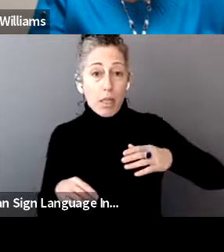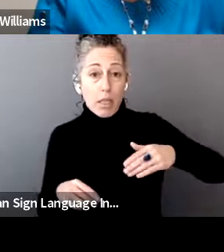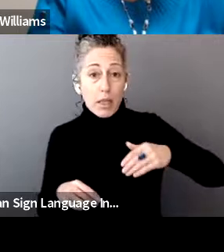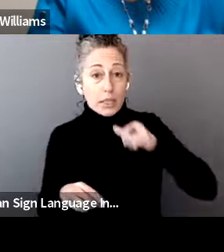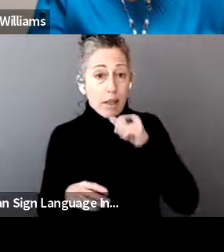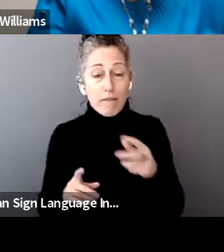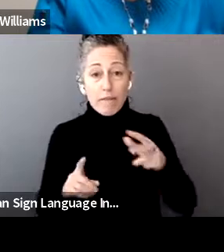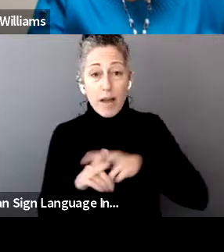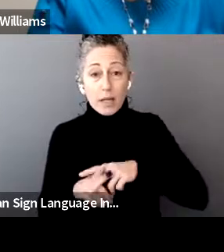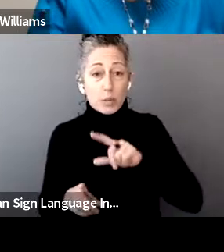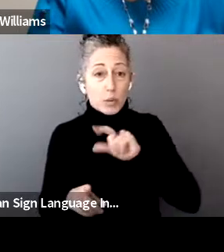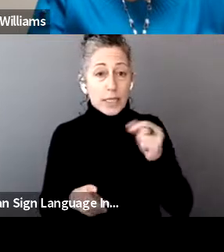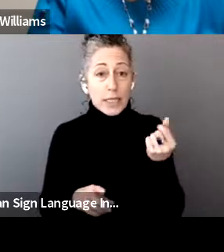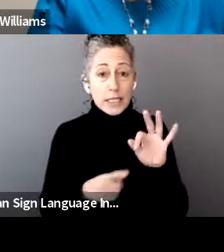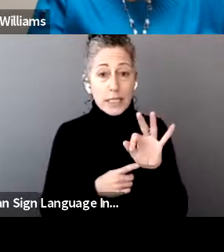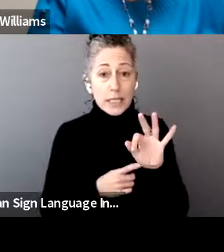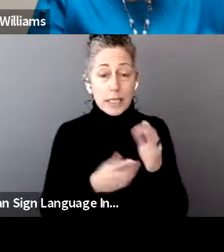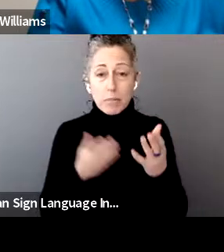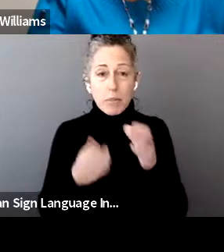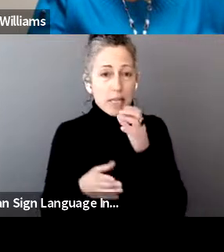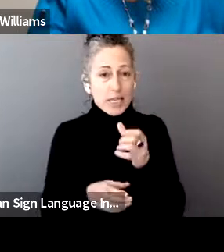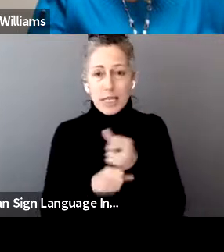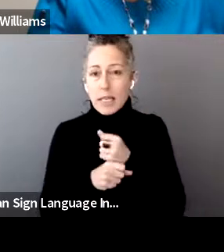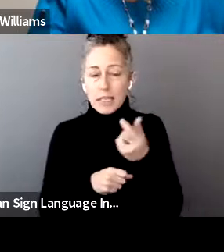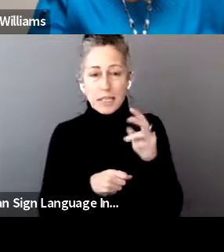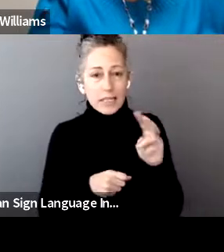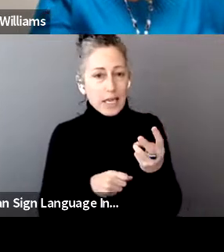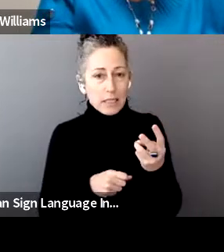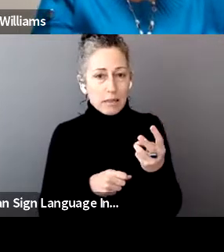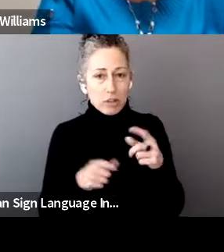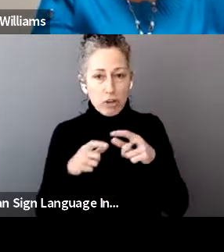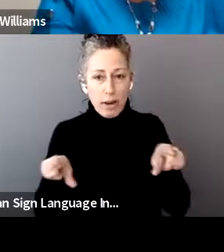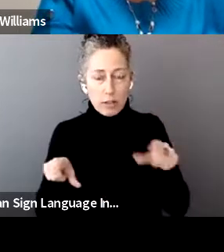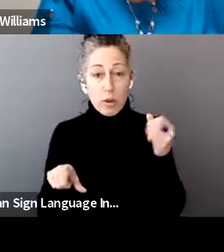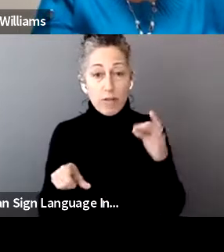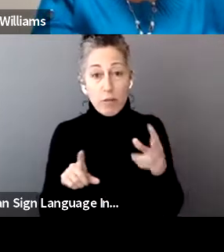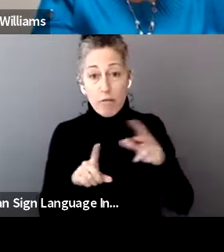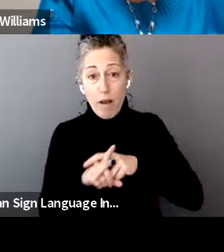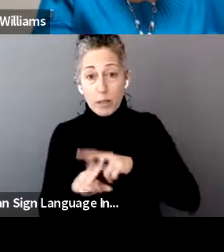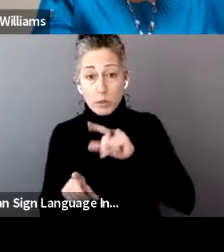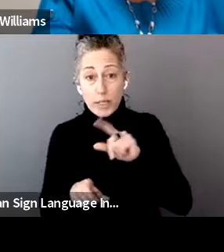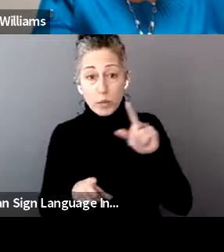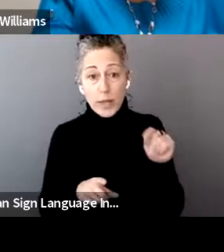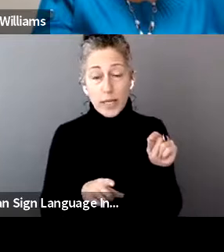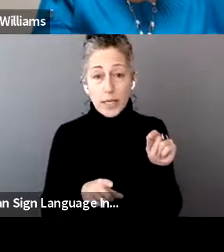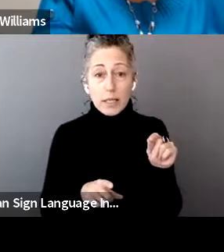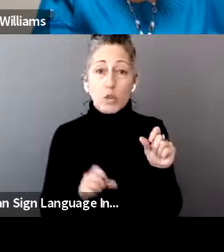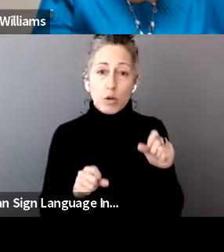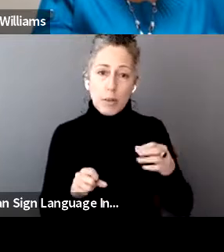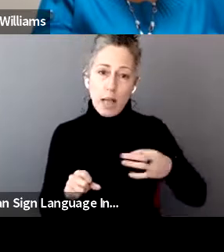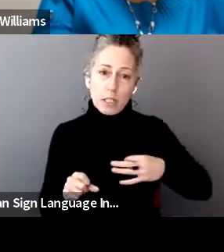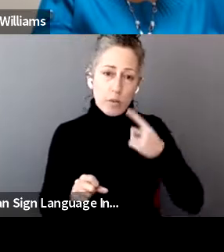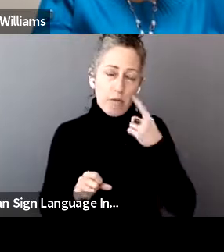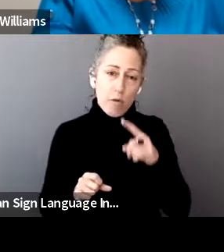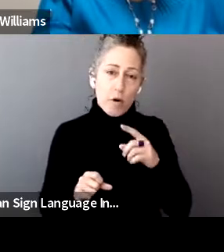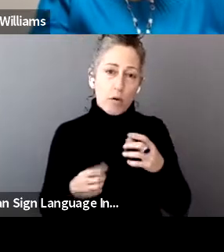may have not received the second stimulus check. So if you file your 2020, you could be eligible for the recovery